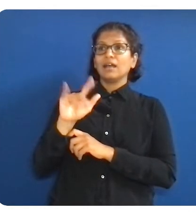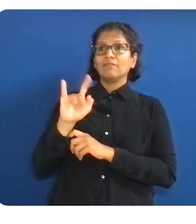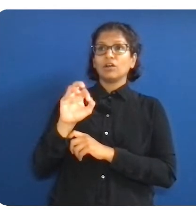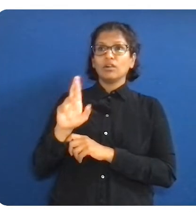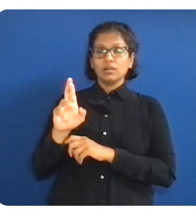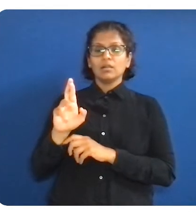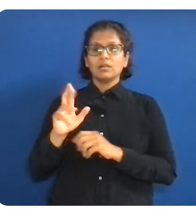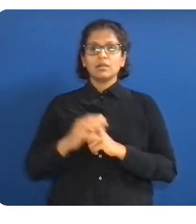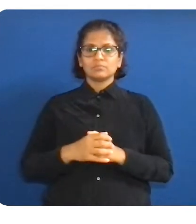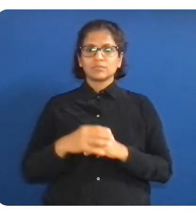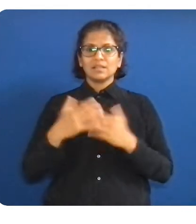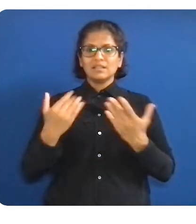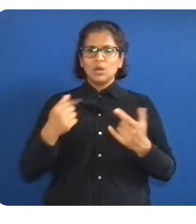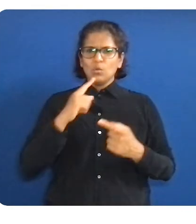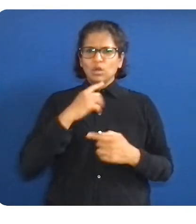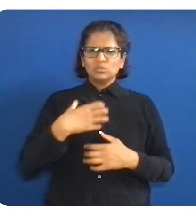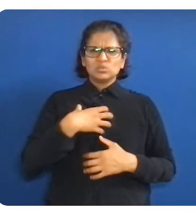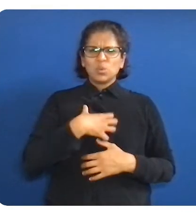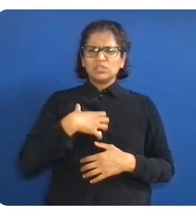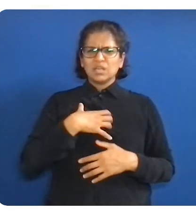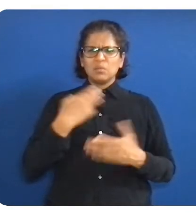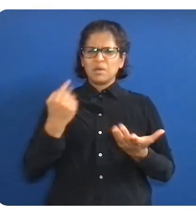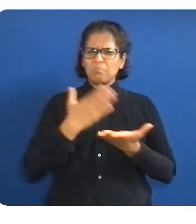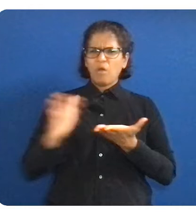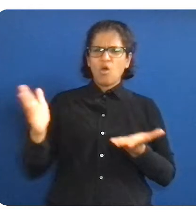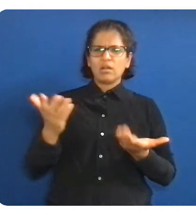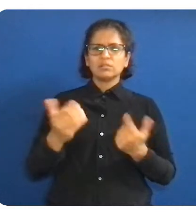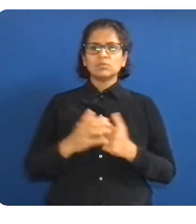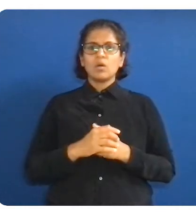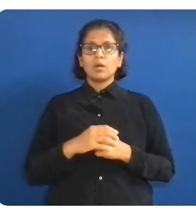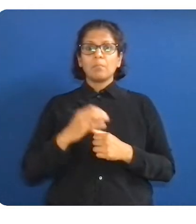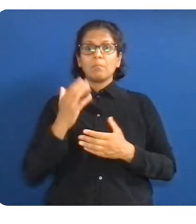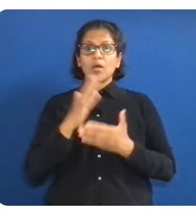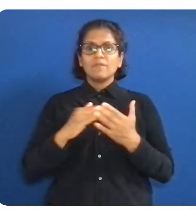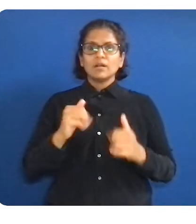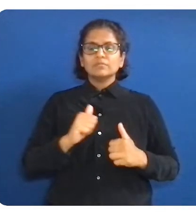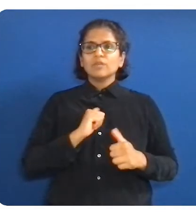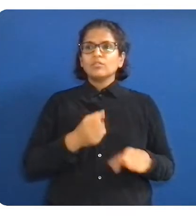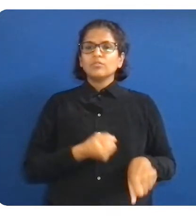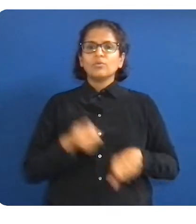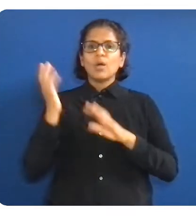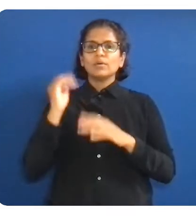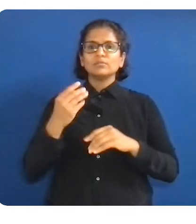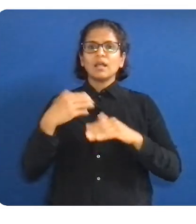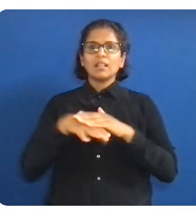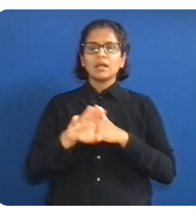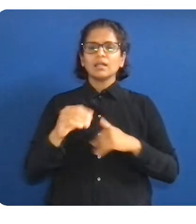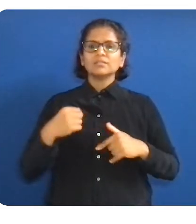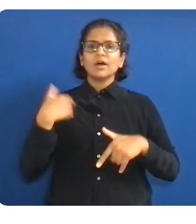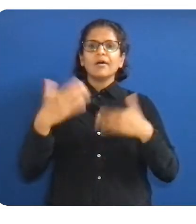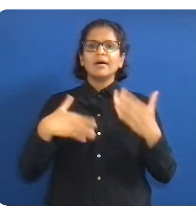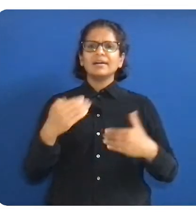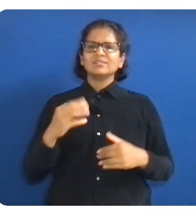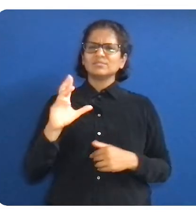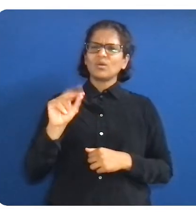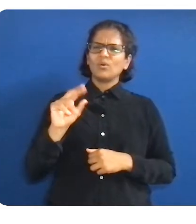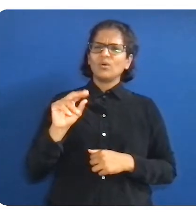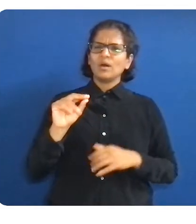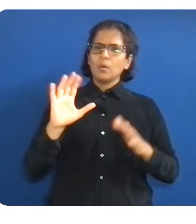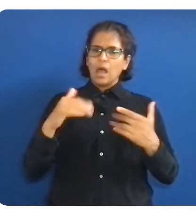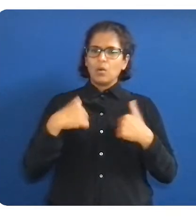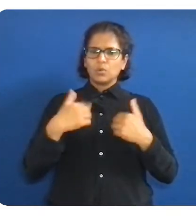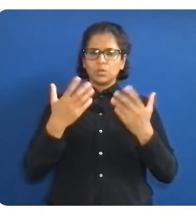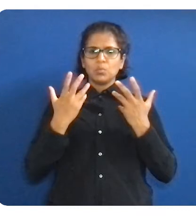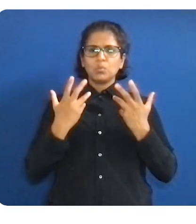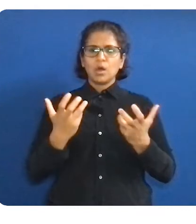longer code switch or check parts of myself at the door in an act of self-preservation. To lead our deep work in